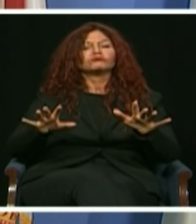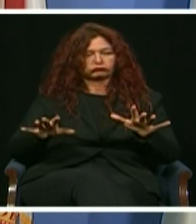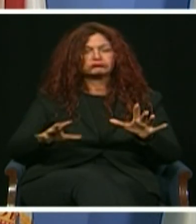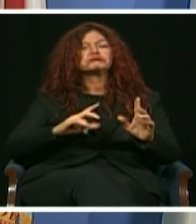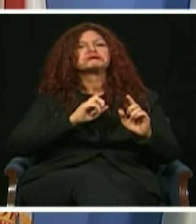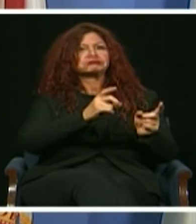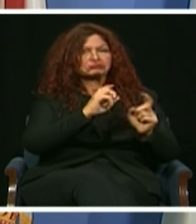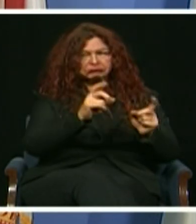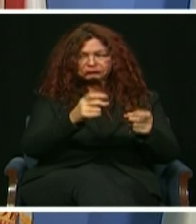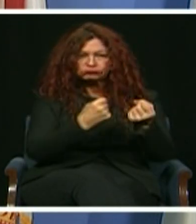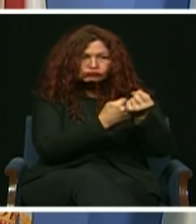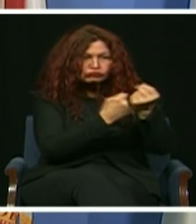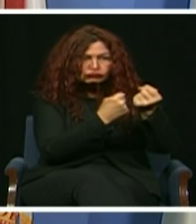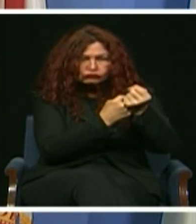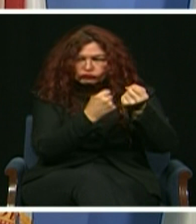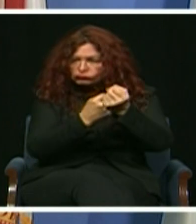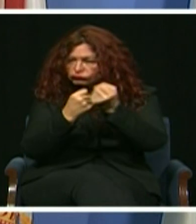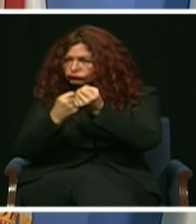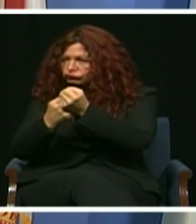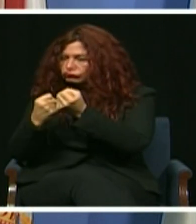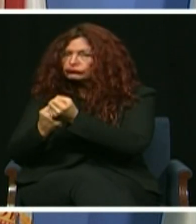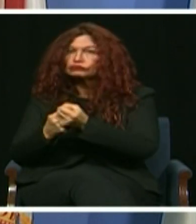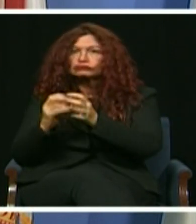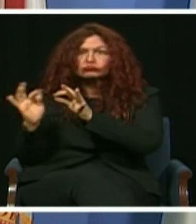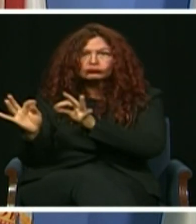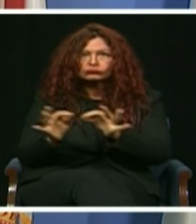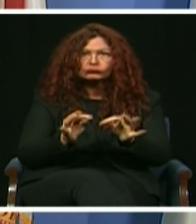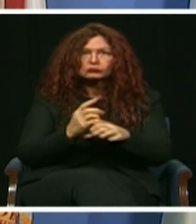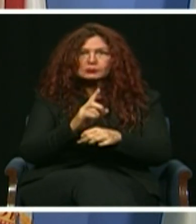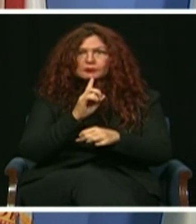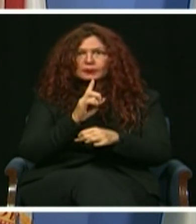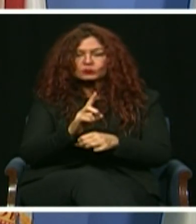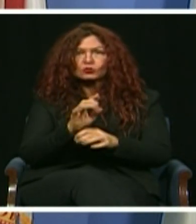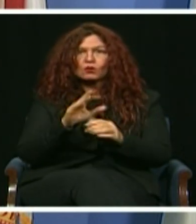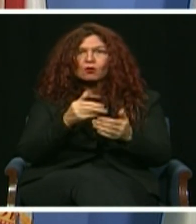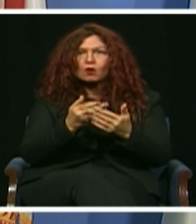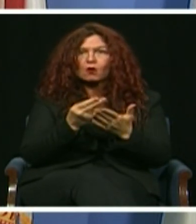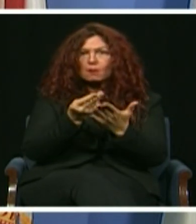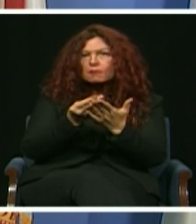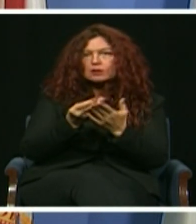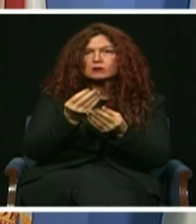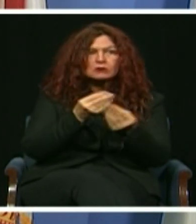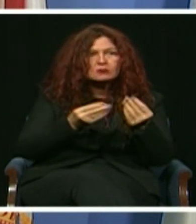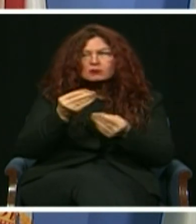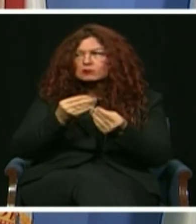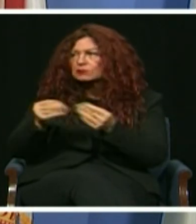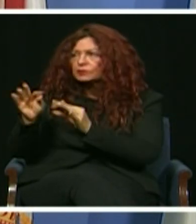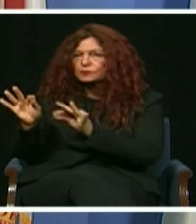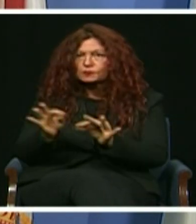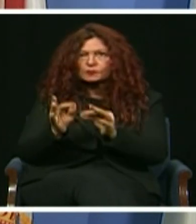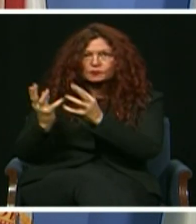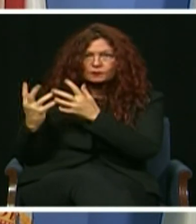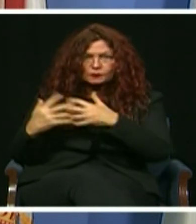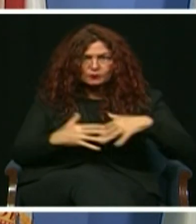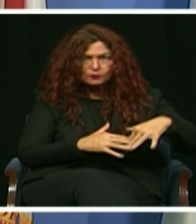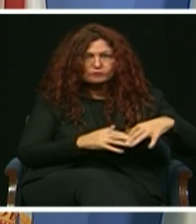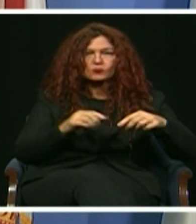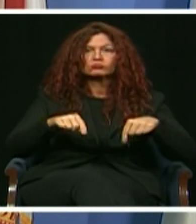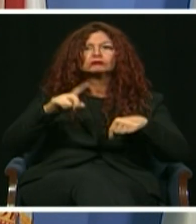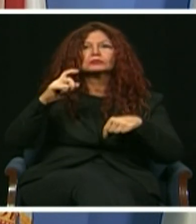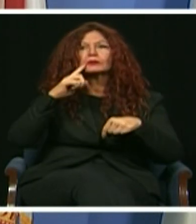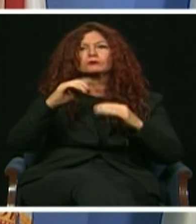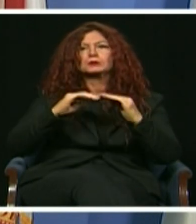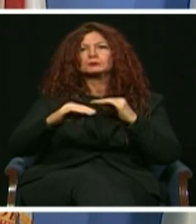Kathy Jackson, worked tirelessly behind the scenes to keep the county's finances in order as well, enhancing operational